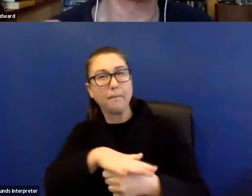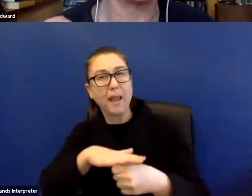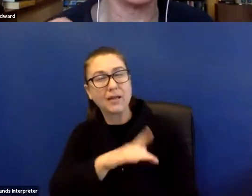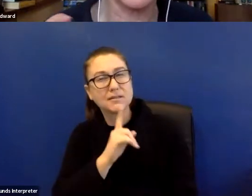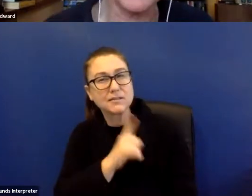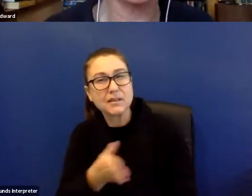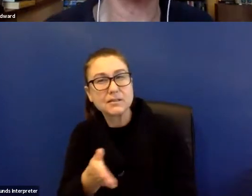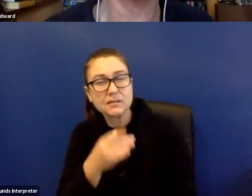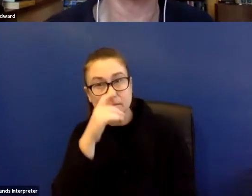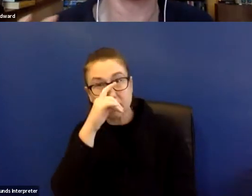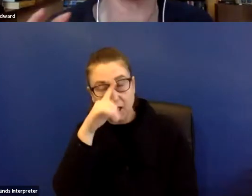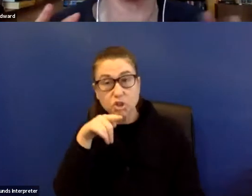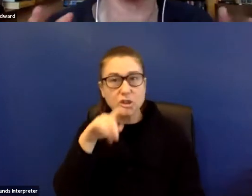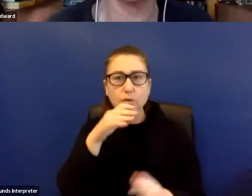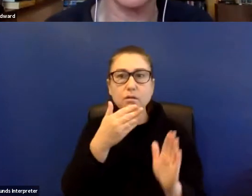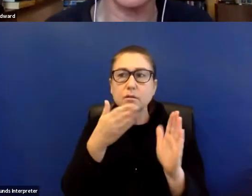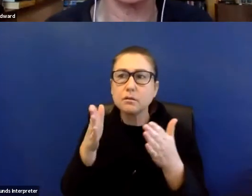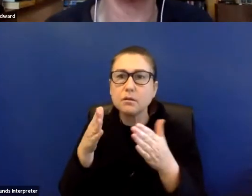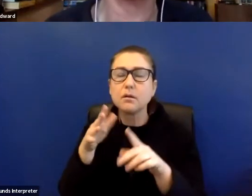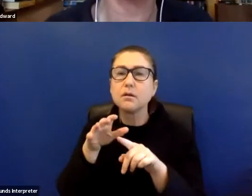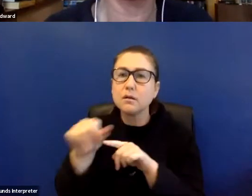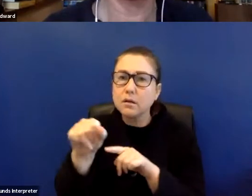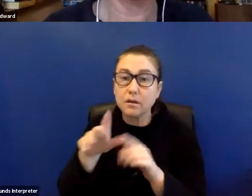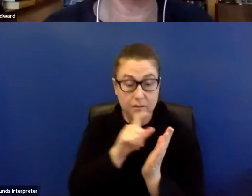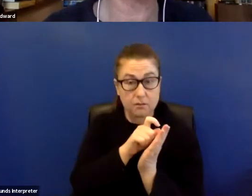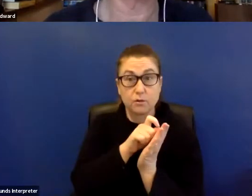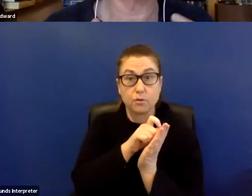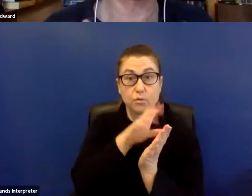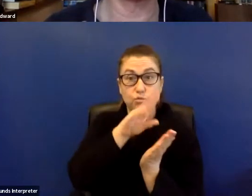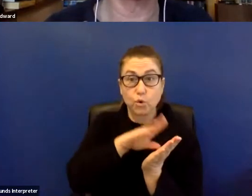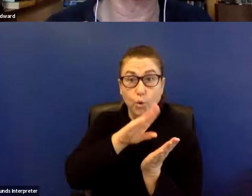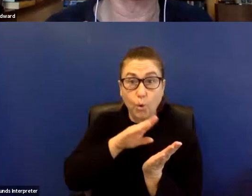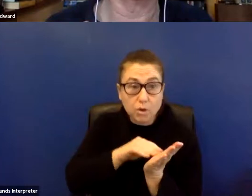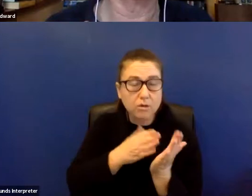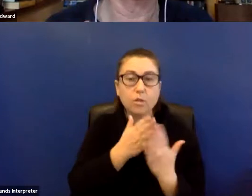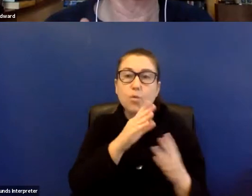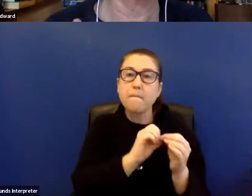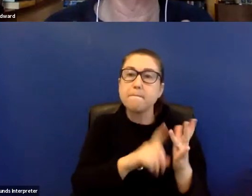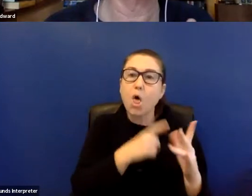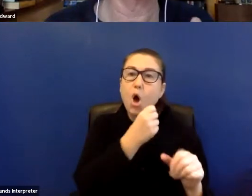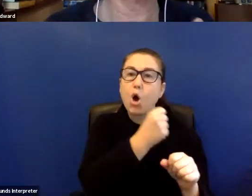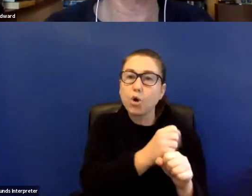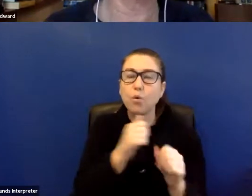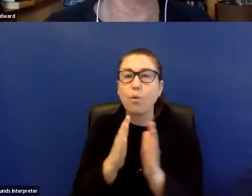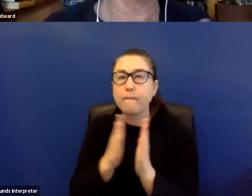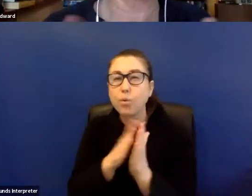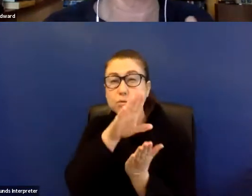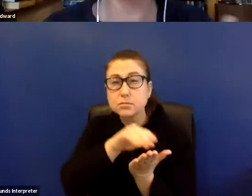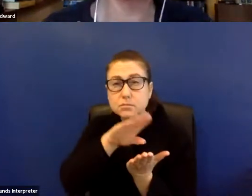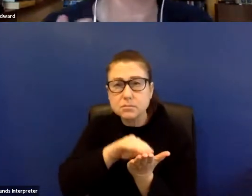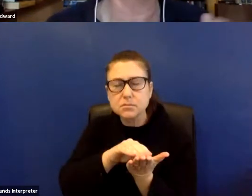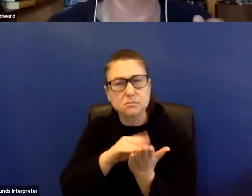that she attunes to and the fact that she's recorded them as books and in her blog, you know, you get this